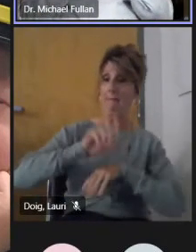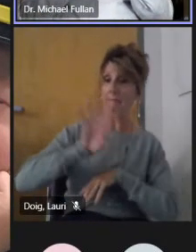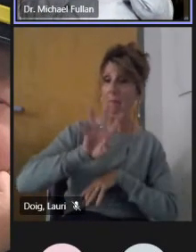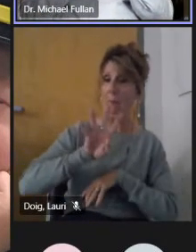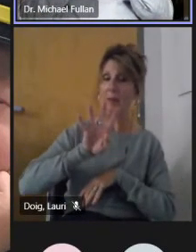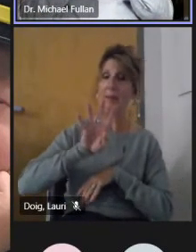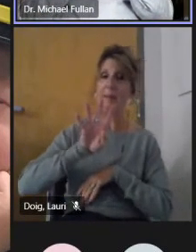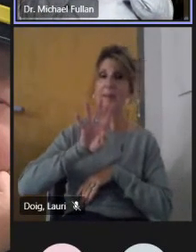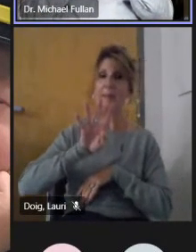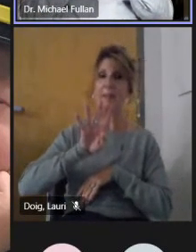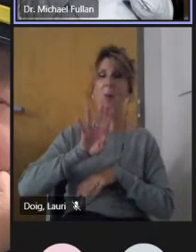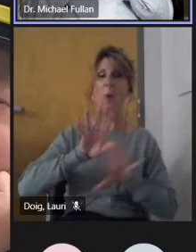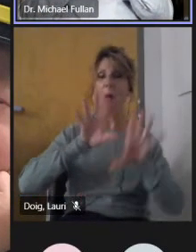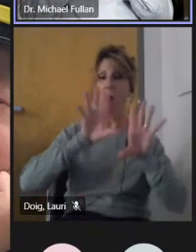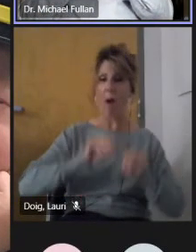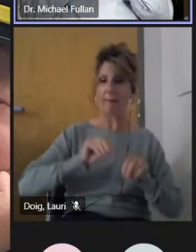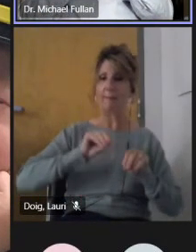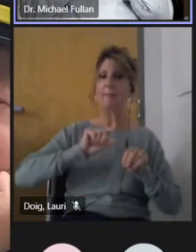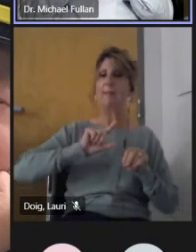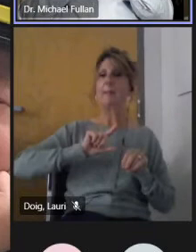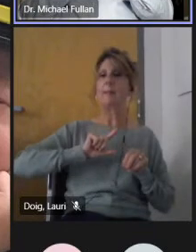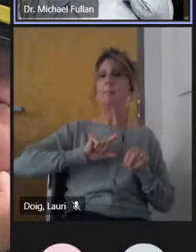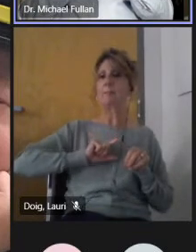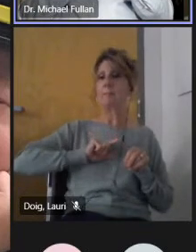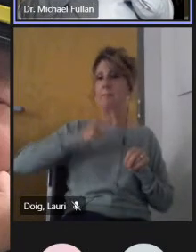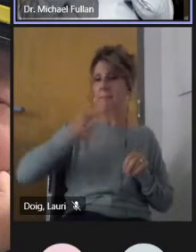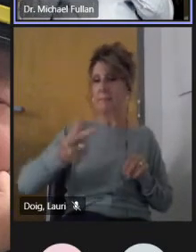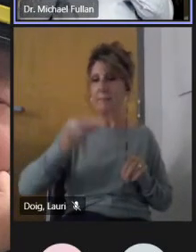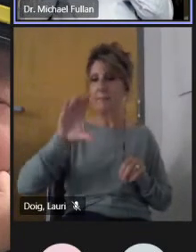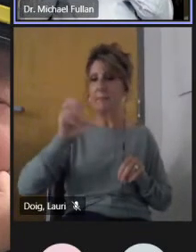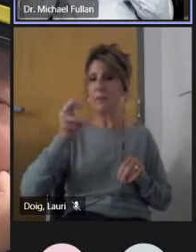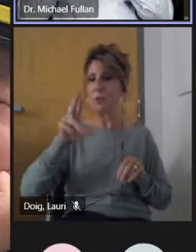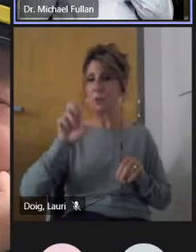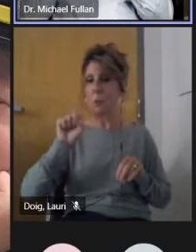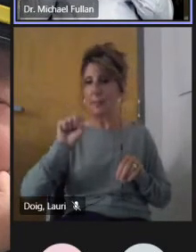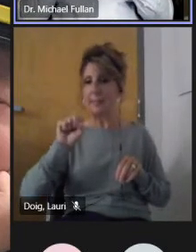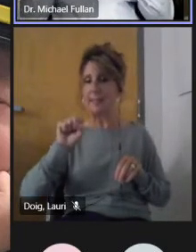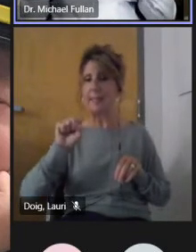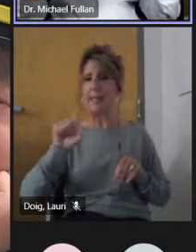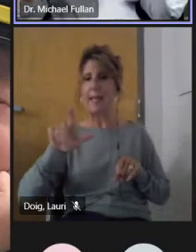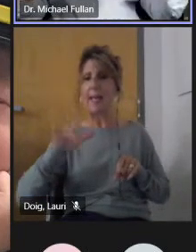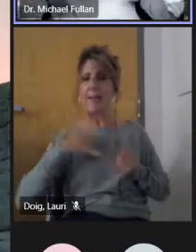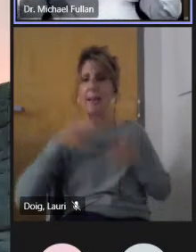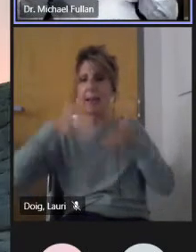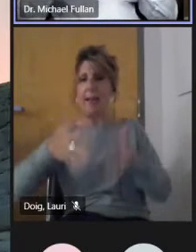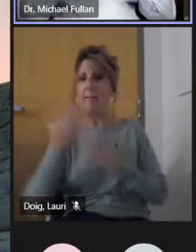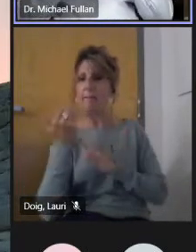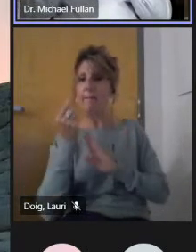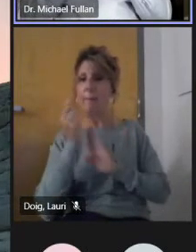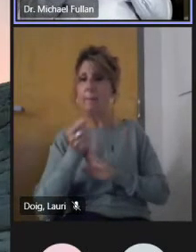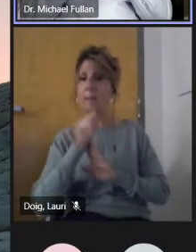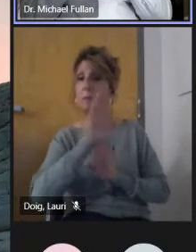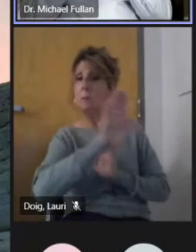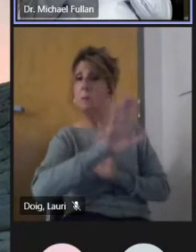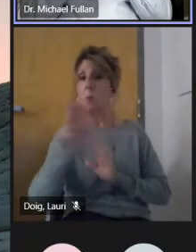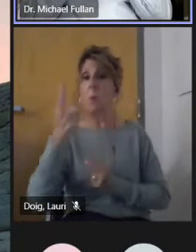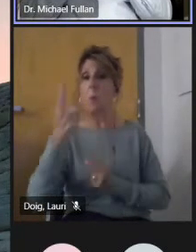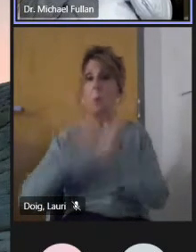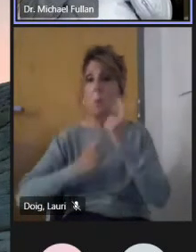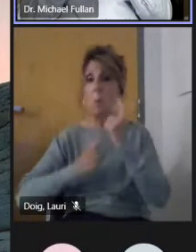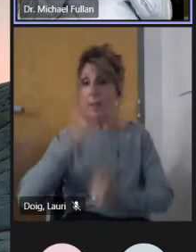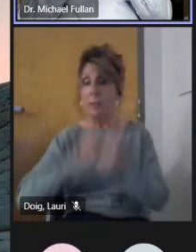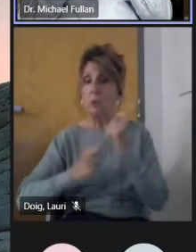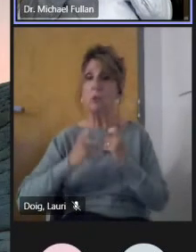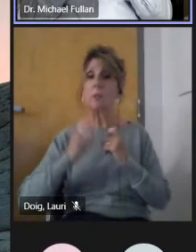to flip off this presentation, turn it back over to Chris. And we have about 15 minutes, ask me questions, make